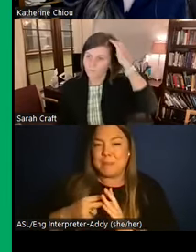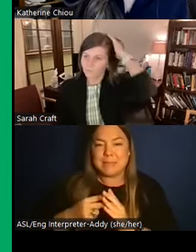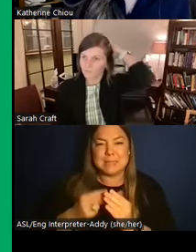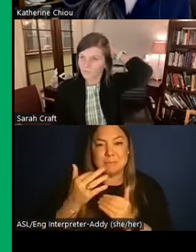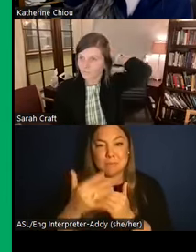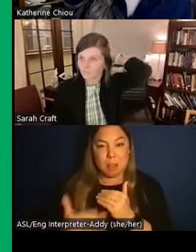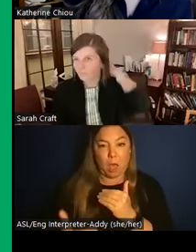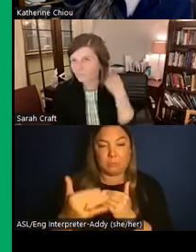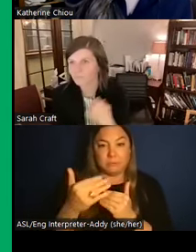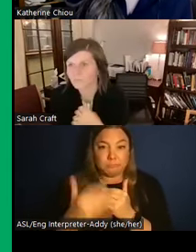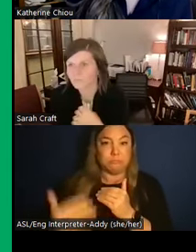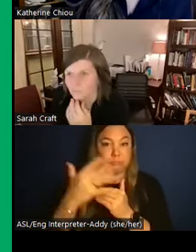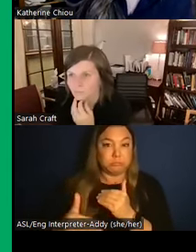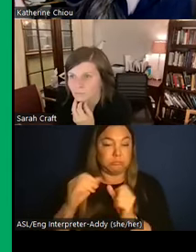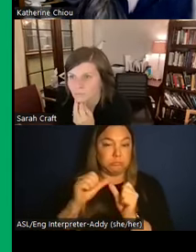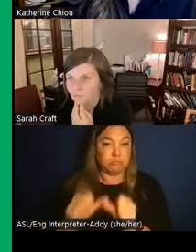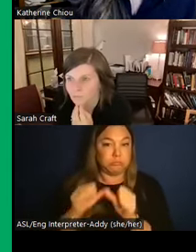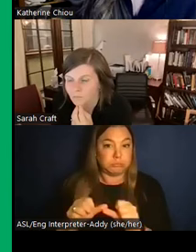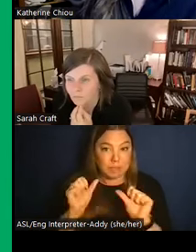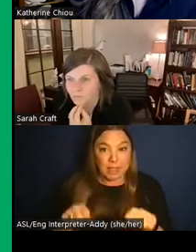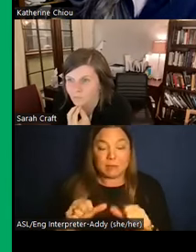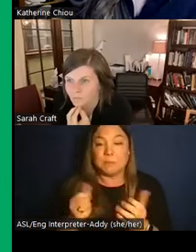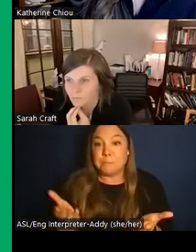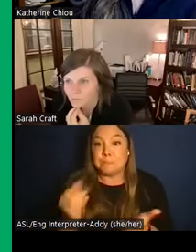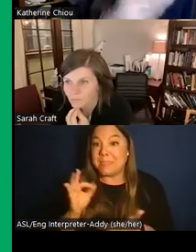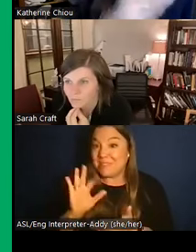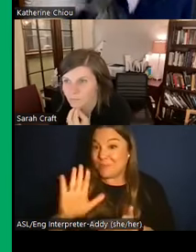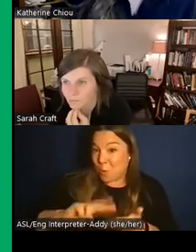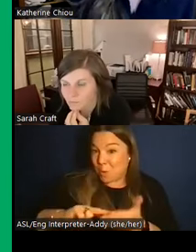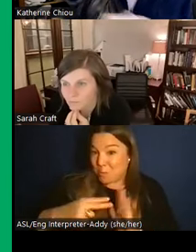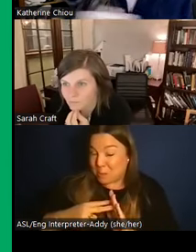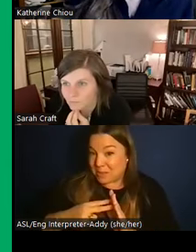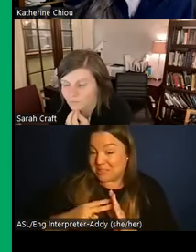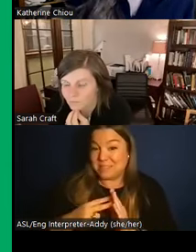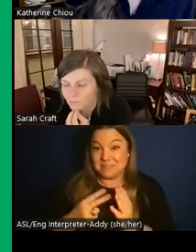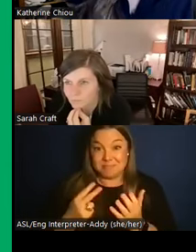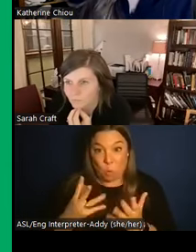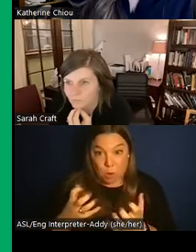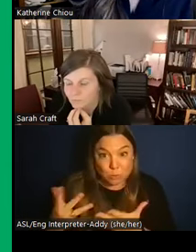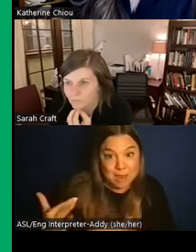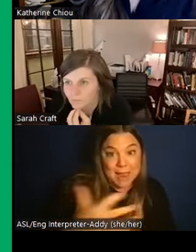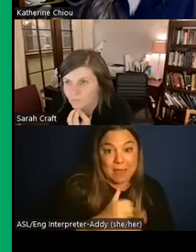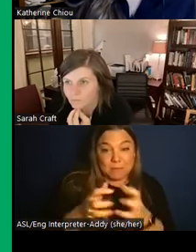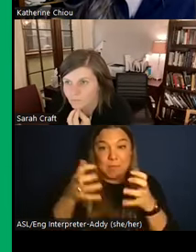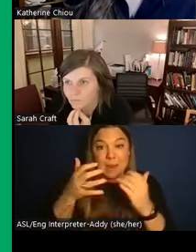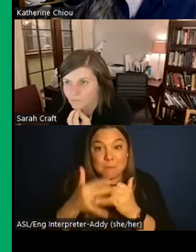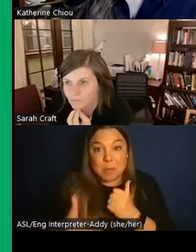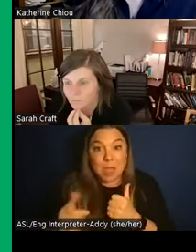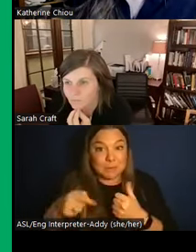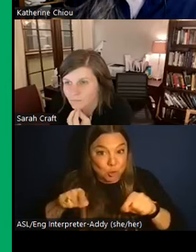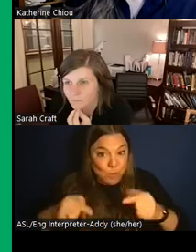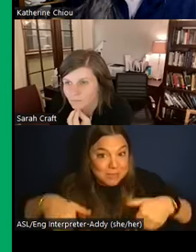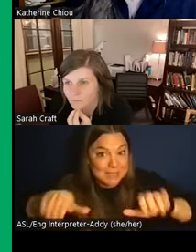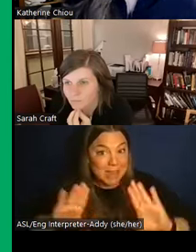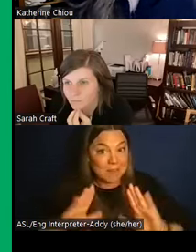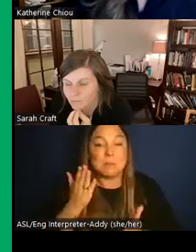purpose is to gather lots of blood from sacrificing all these individuals, that that's something that would be perhaps